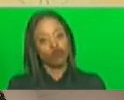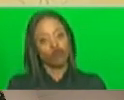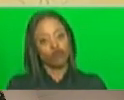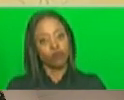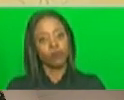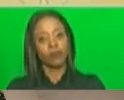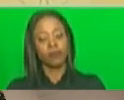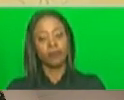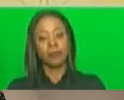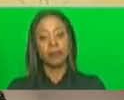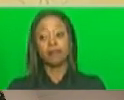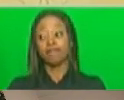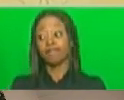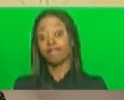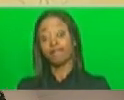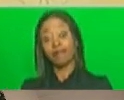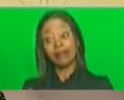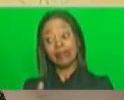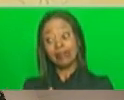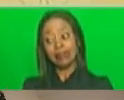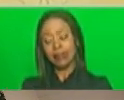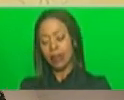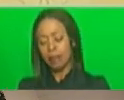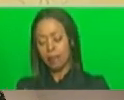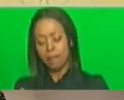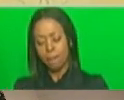as soon as the deaths occurred